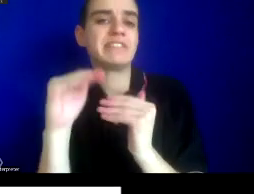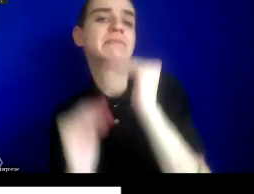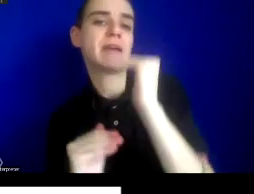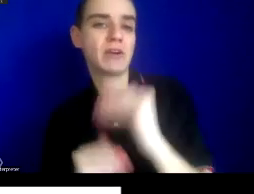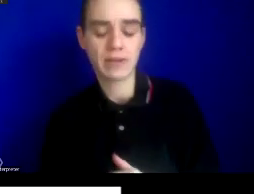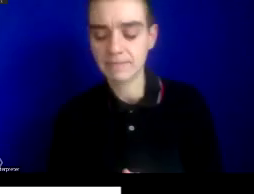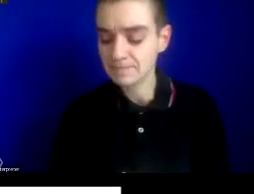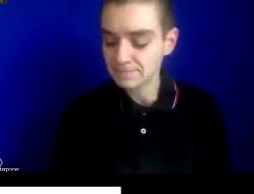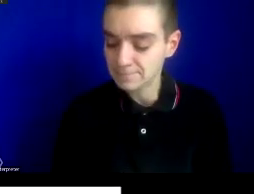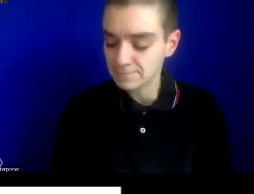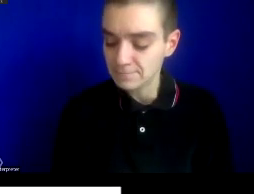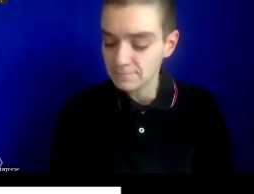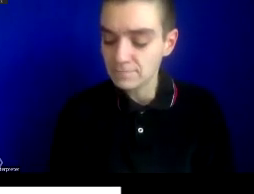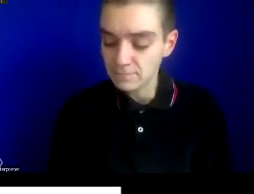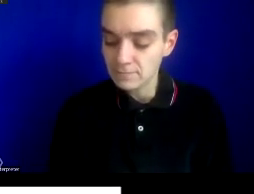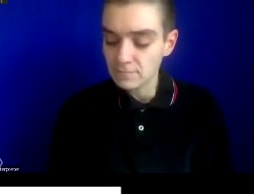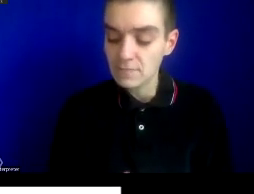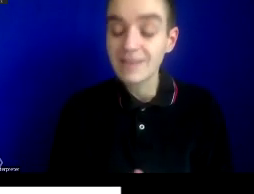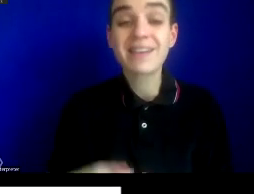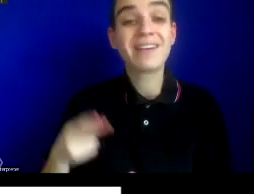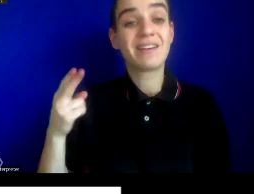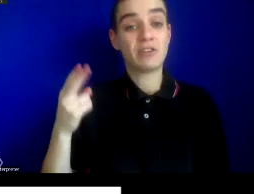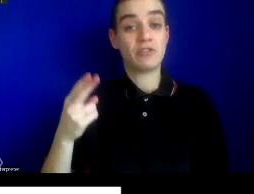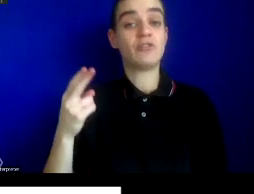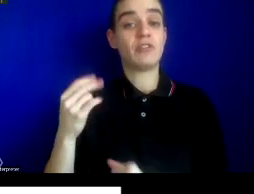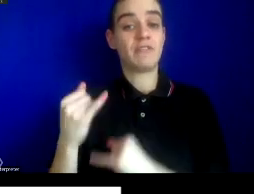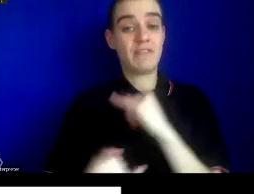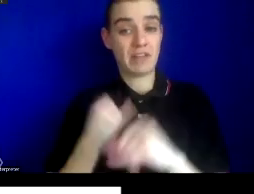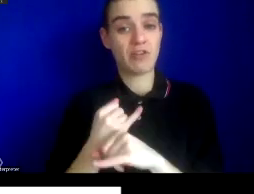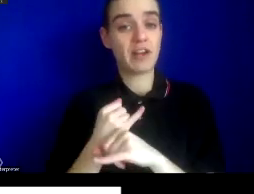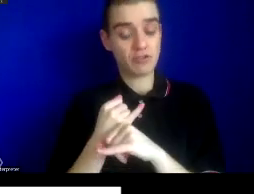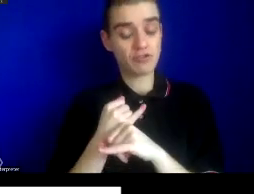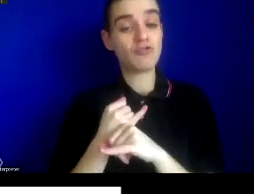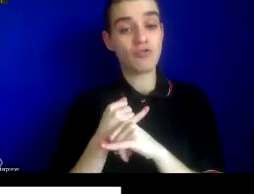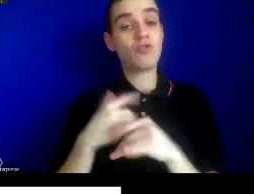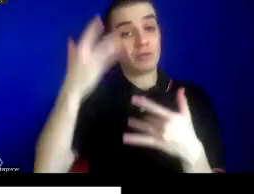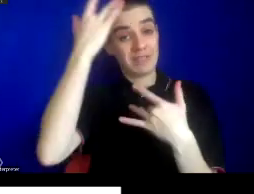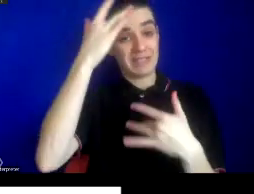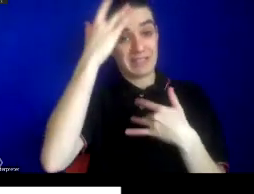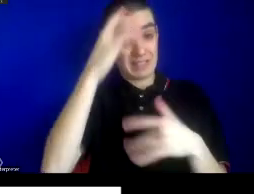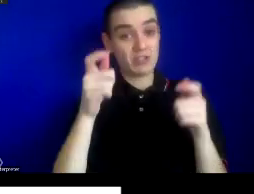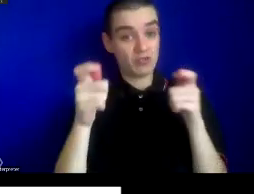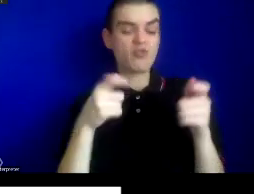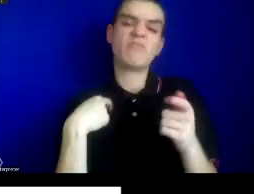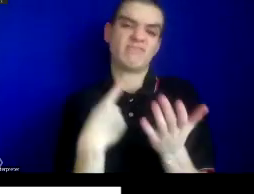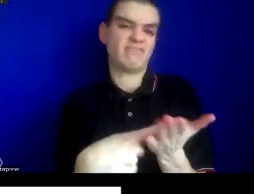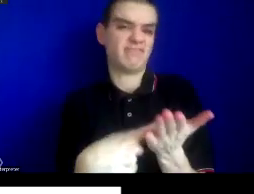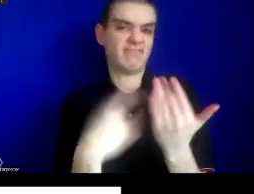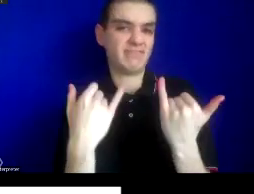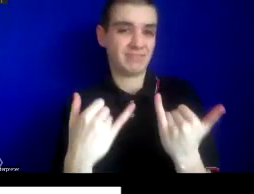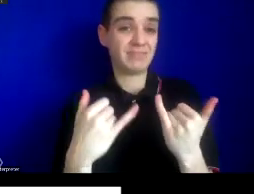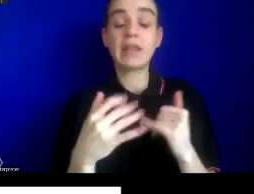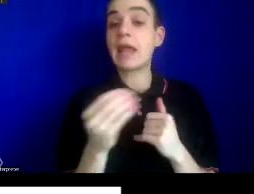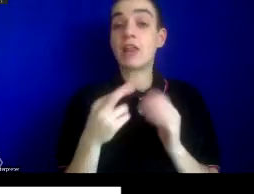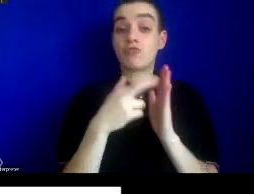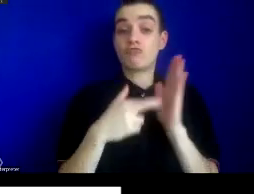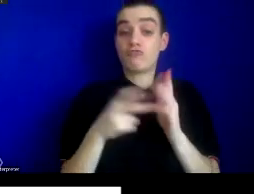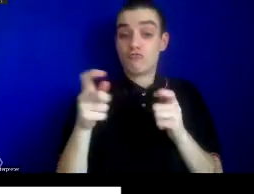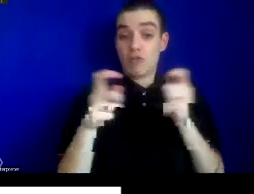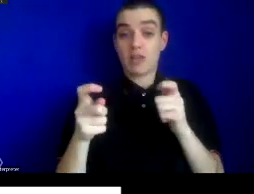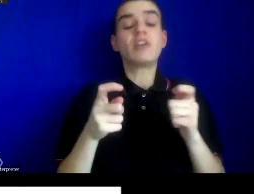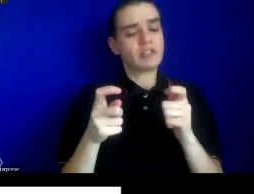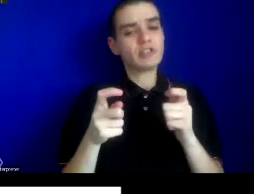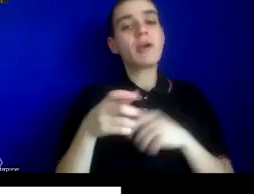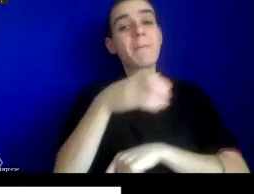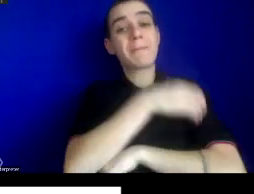So the history of international infectious disease control, which I want to talk about today, and regulation has largely been one in which powerful imperial European